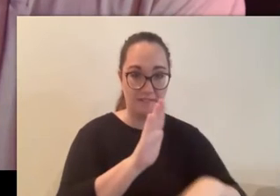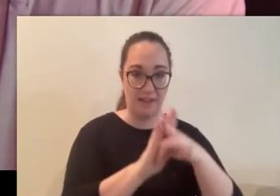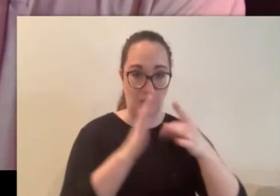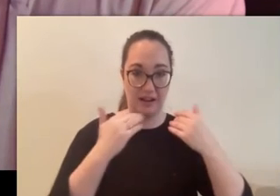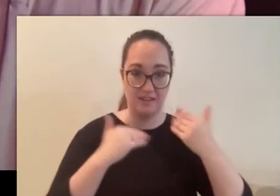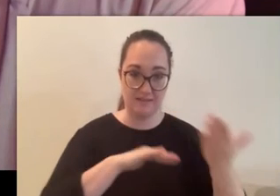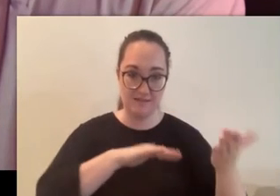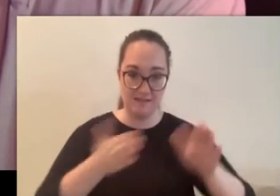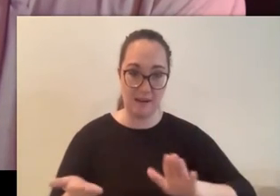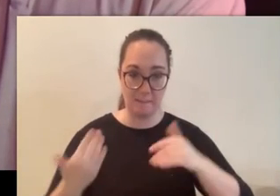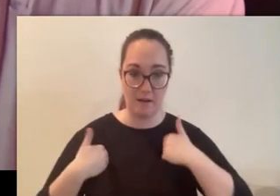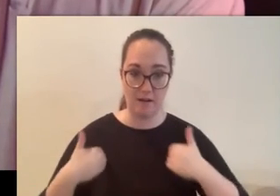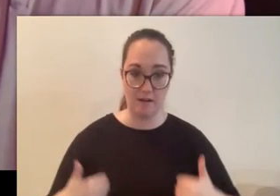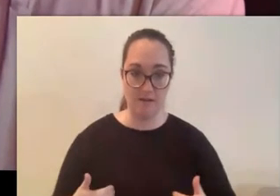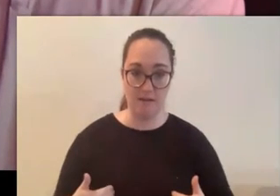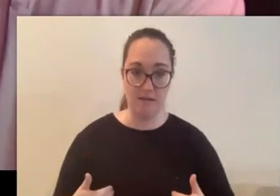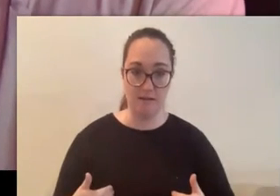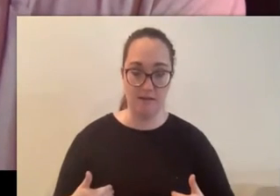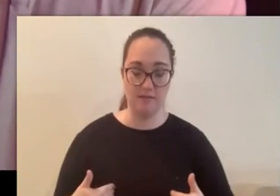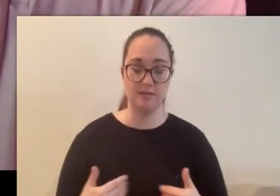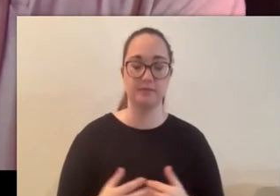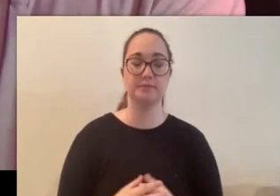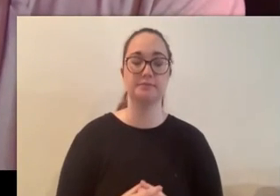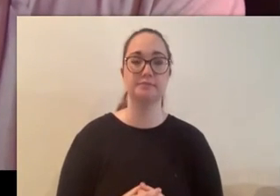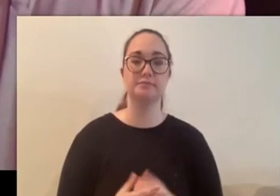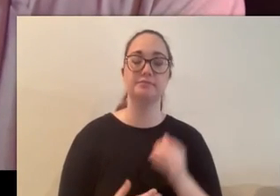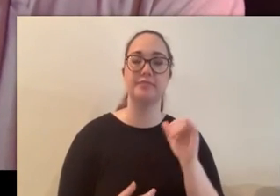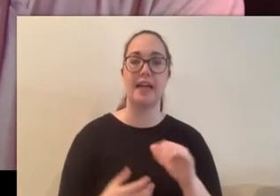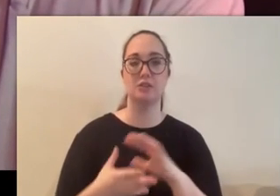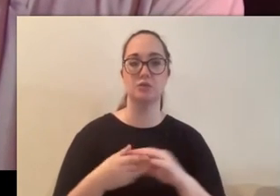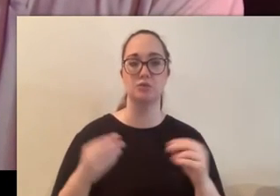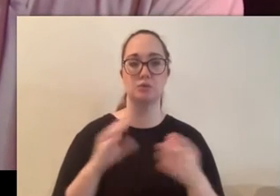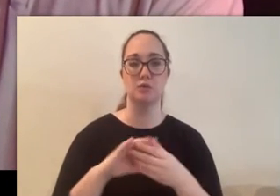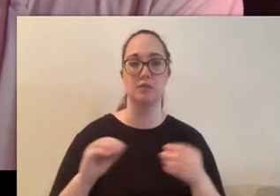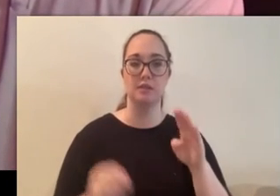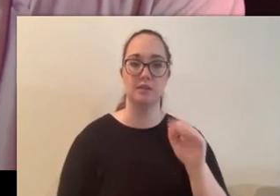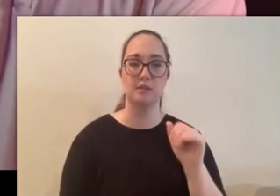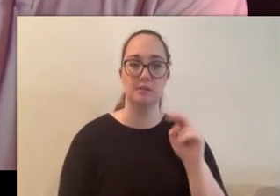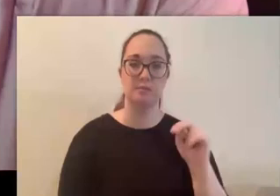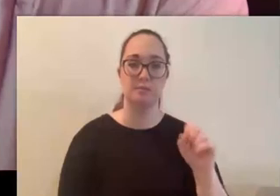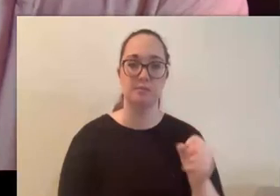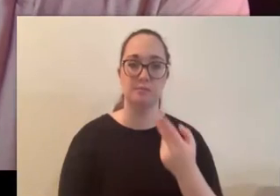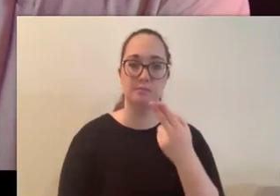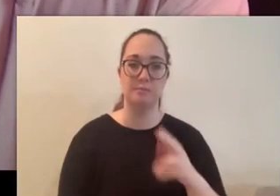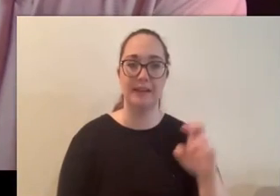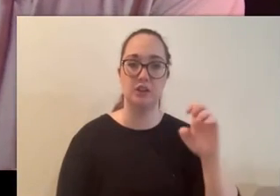and this was the tale of the banshee of lee woods